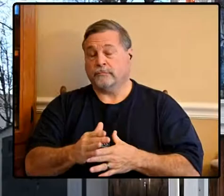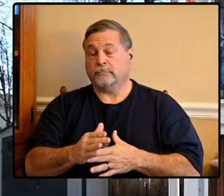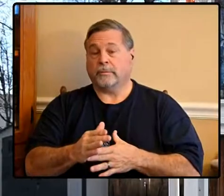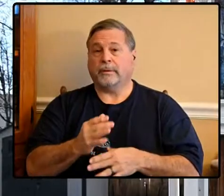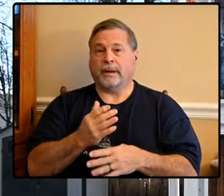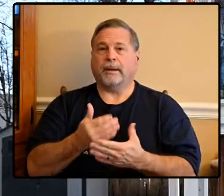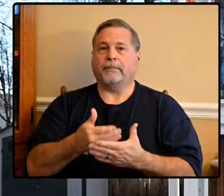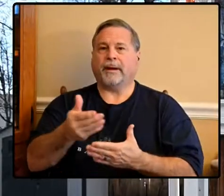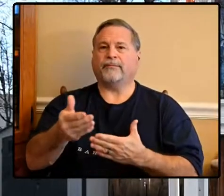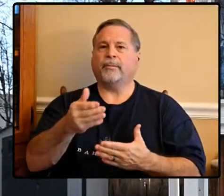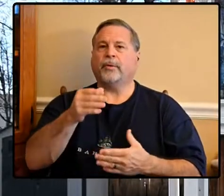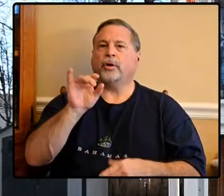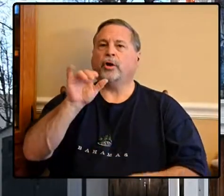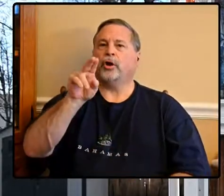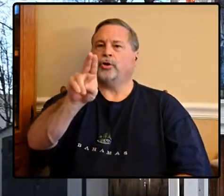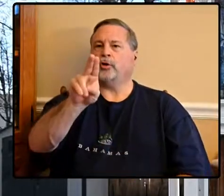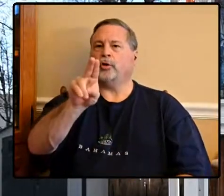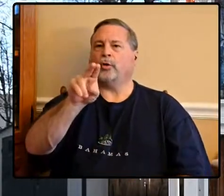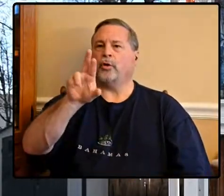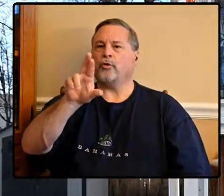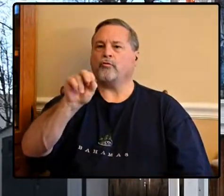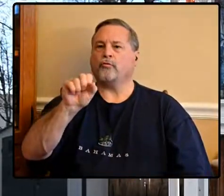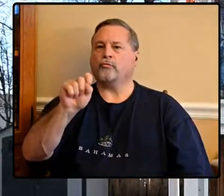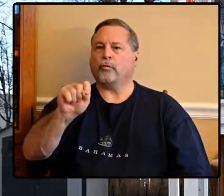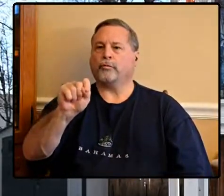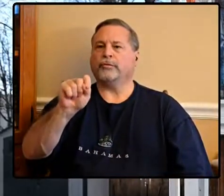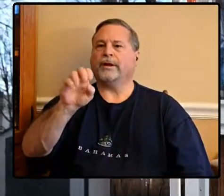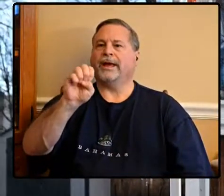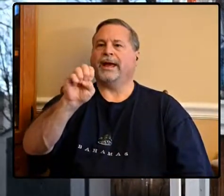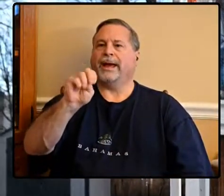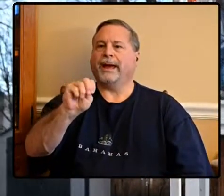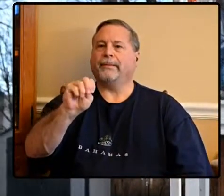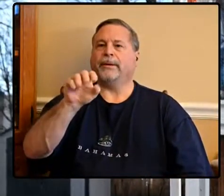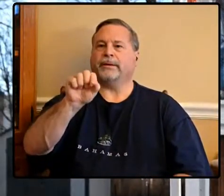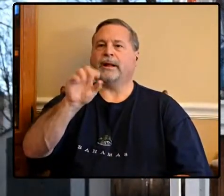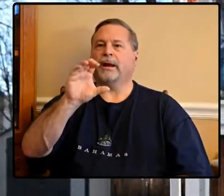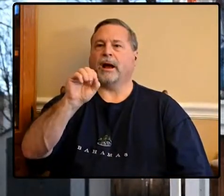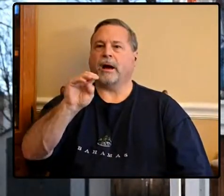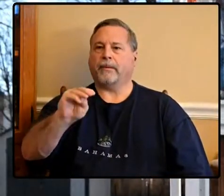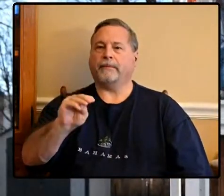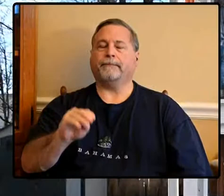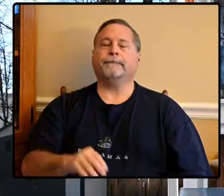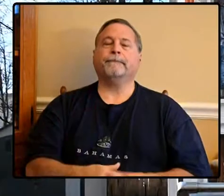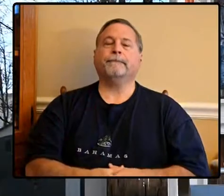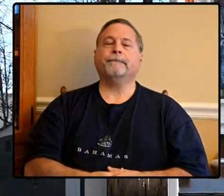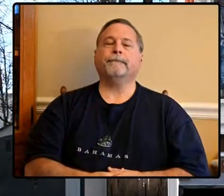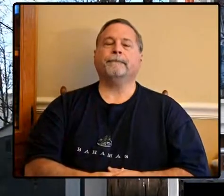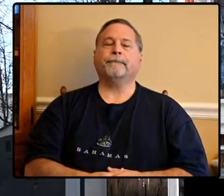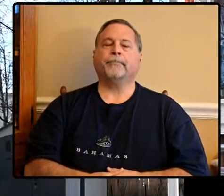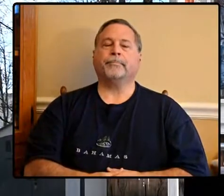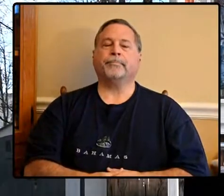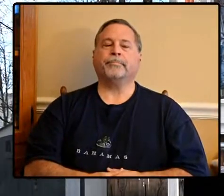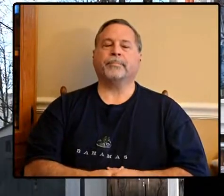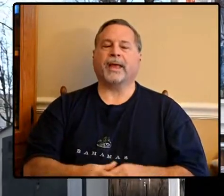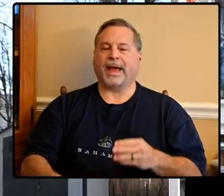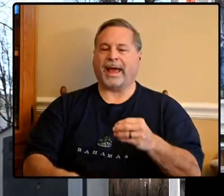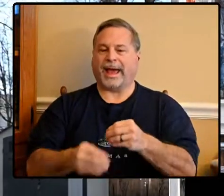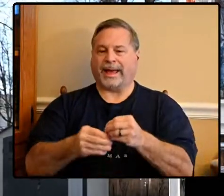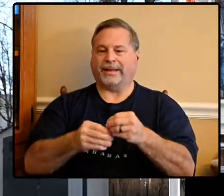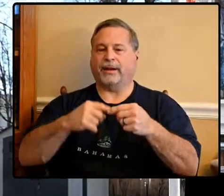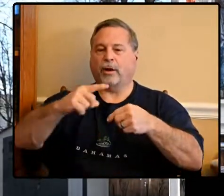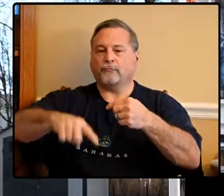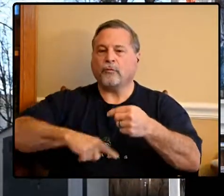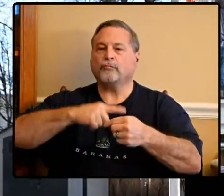this from you roast them calm but what I did different this time is I took and I added a rotisserie